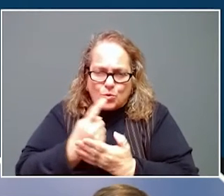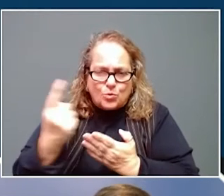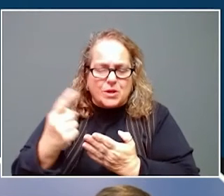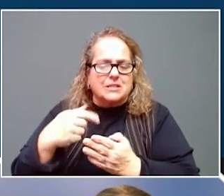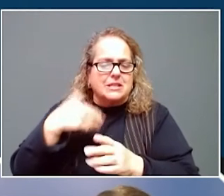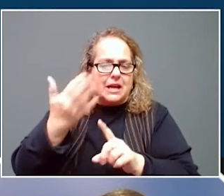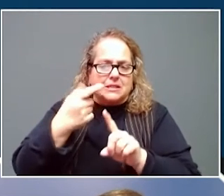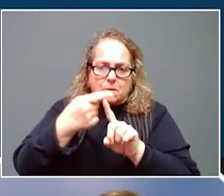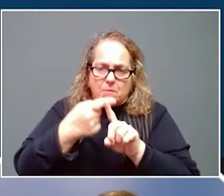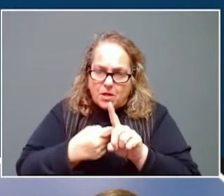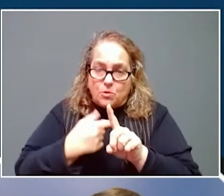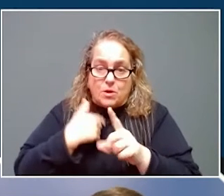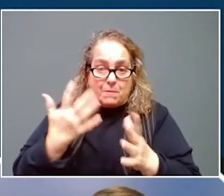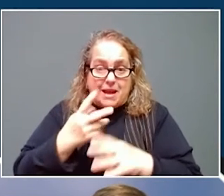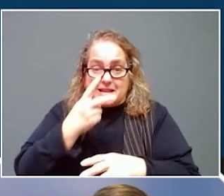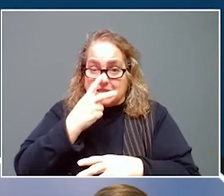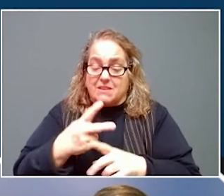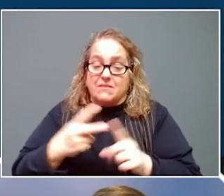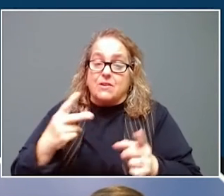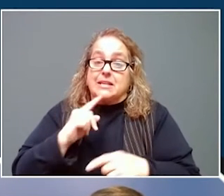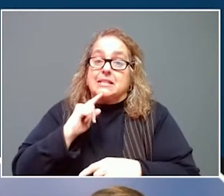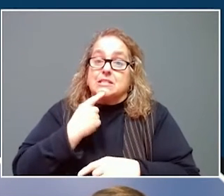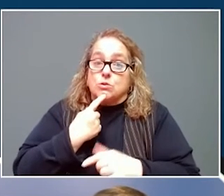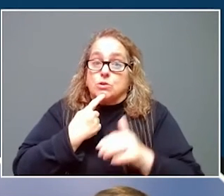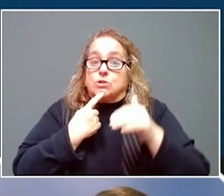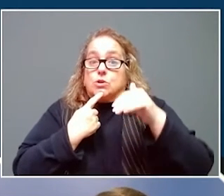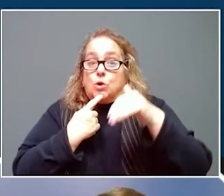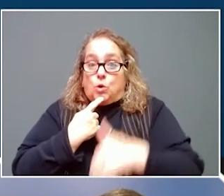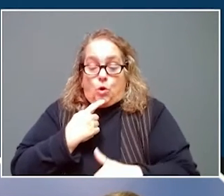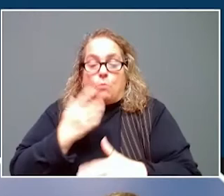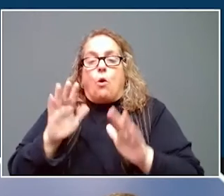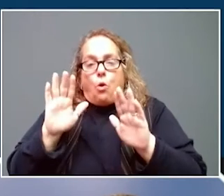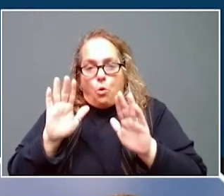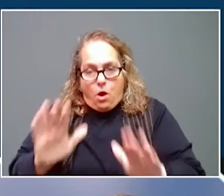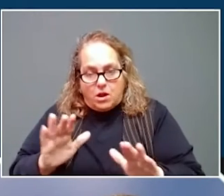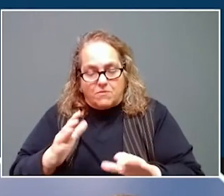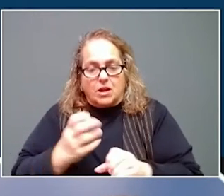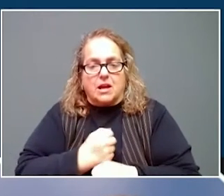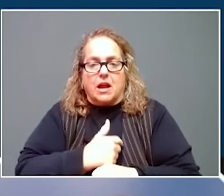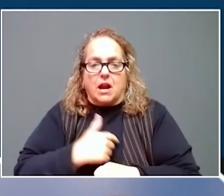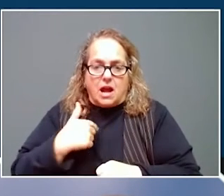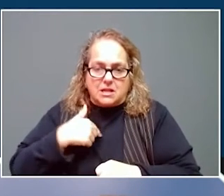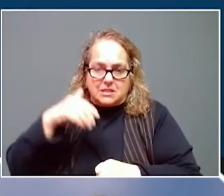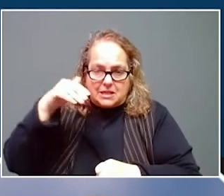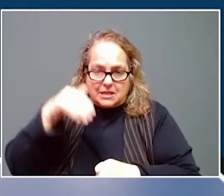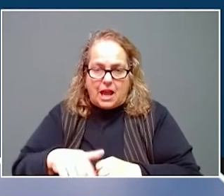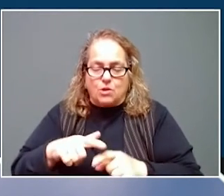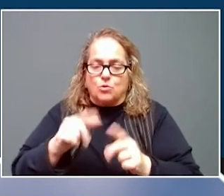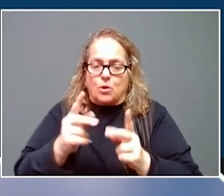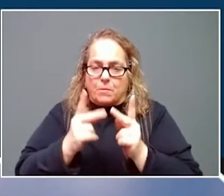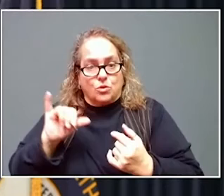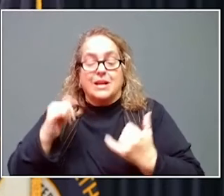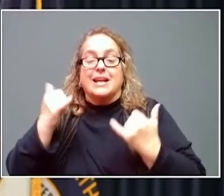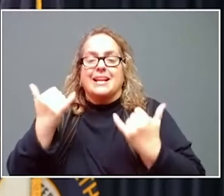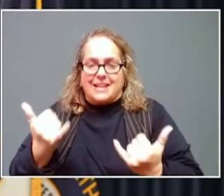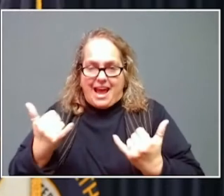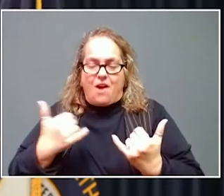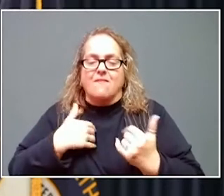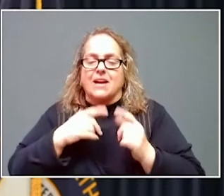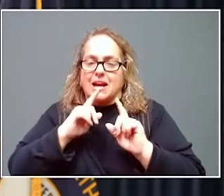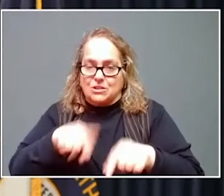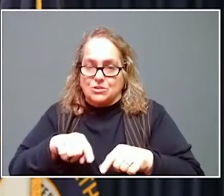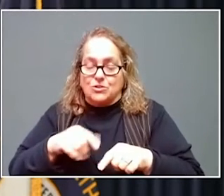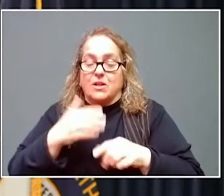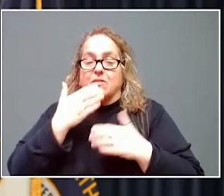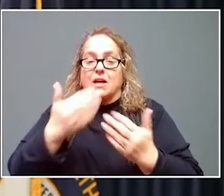really serious reductions, which would be wonderful, which might get us to a place that we would all be excited about. The governor